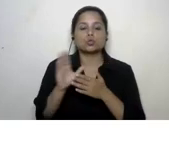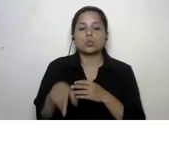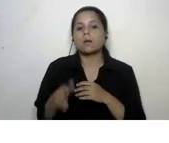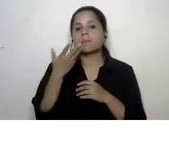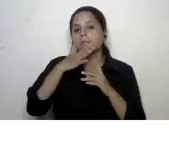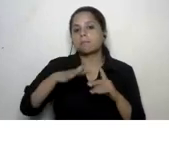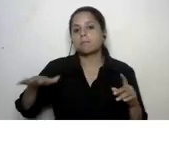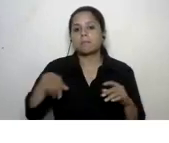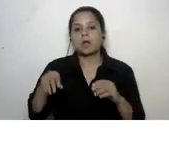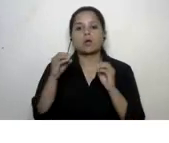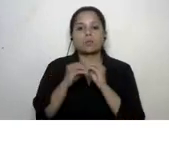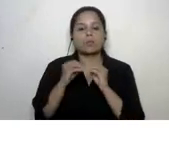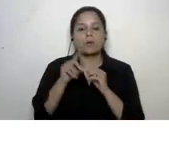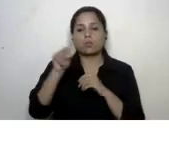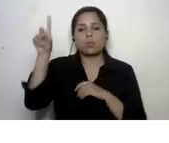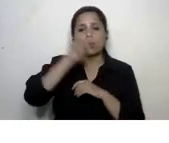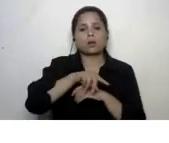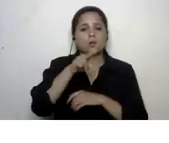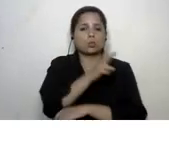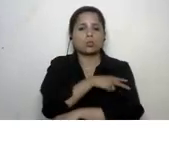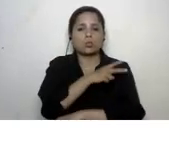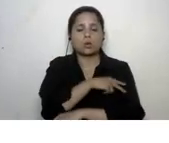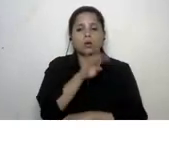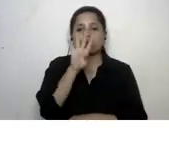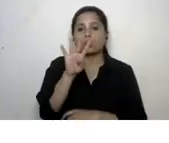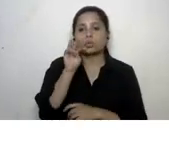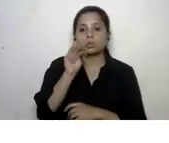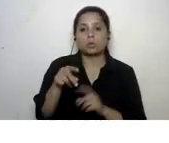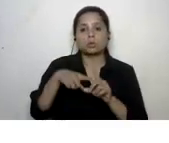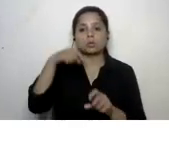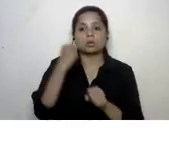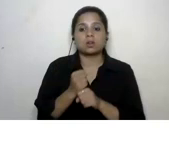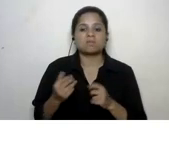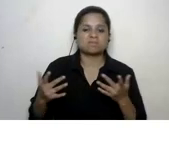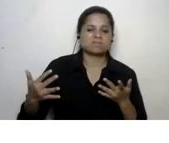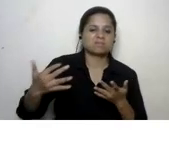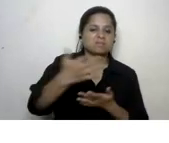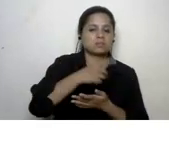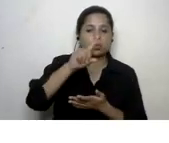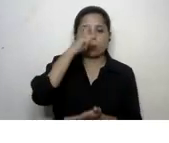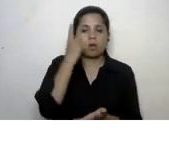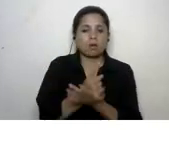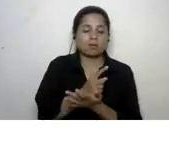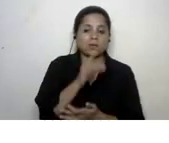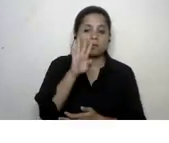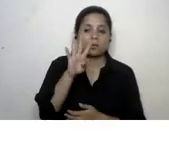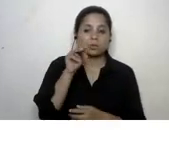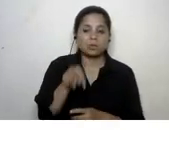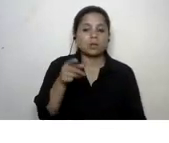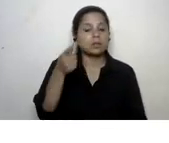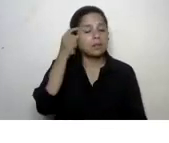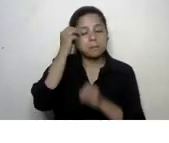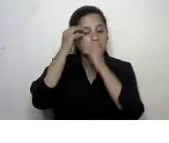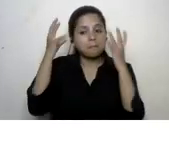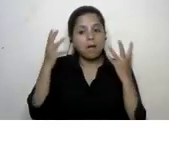day the volunteers collected up to four thousand kg of trash on just one single day so you can imagine how